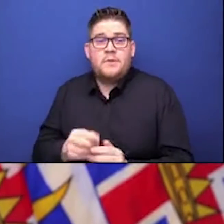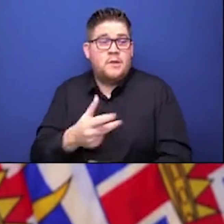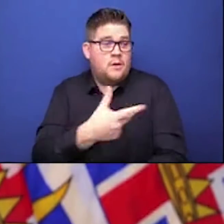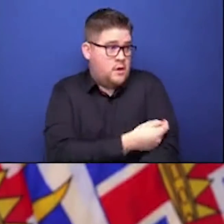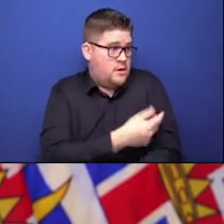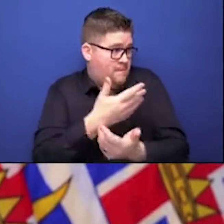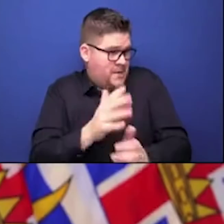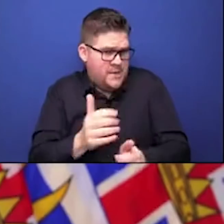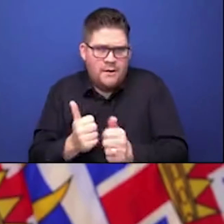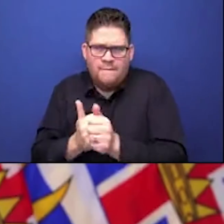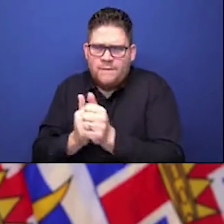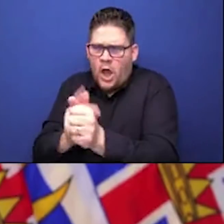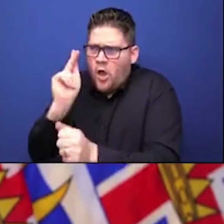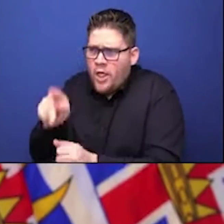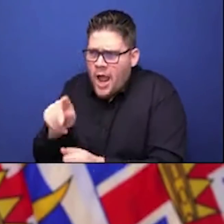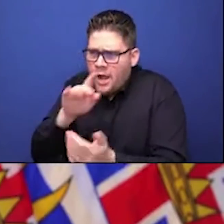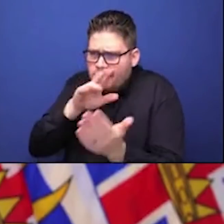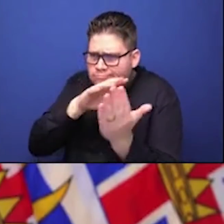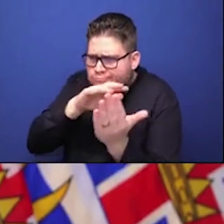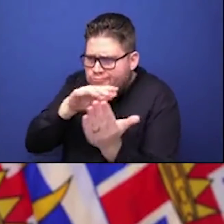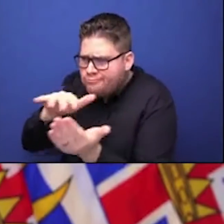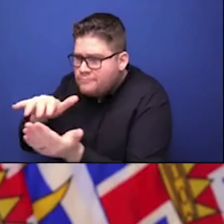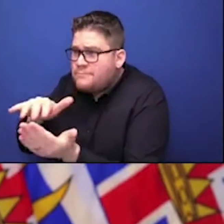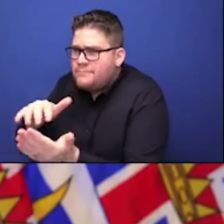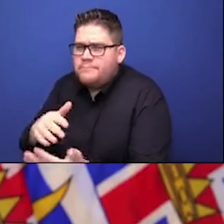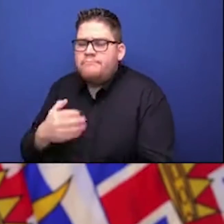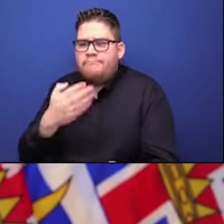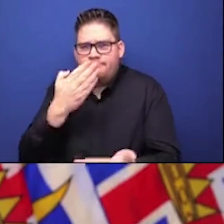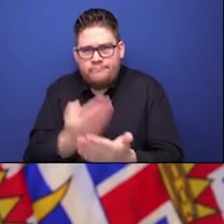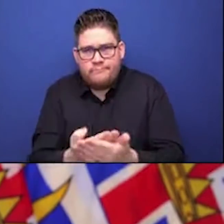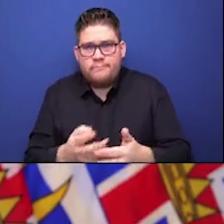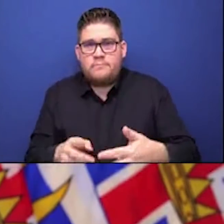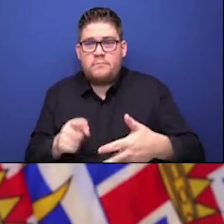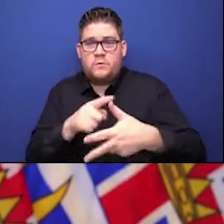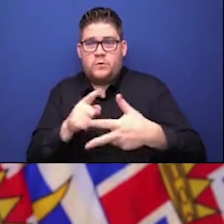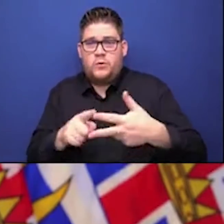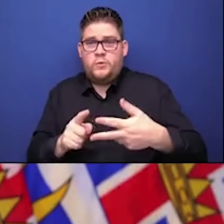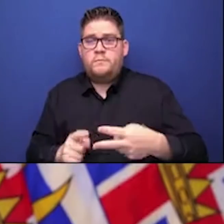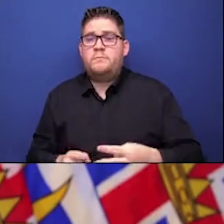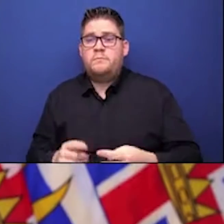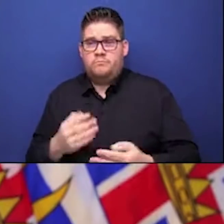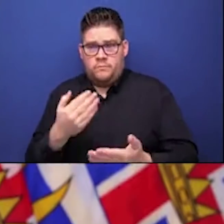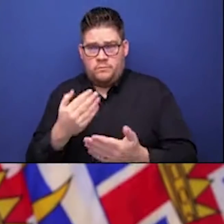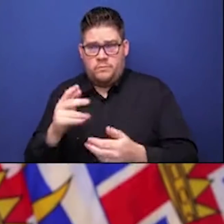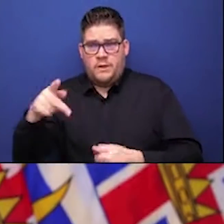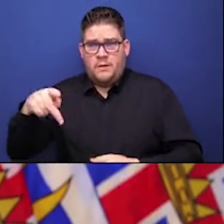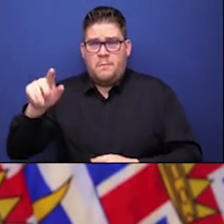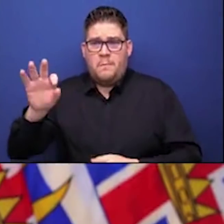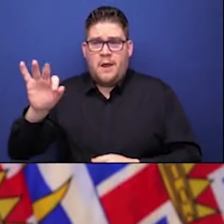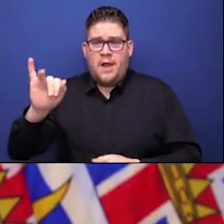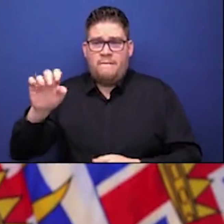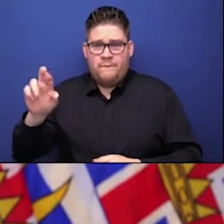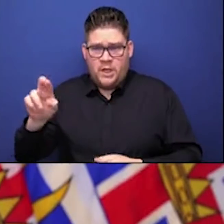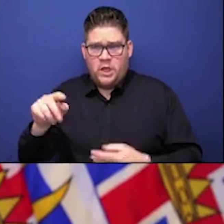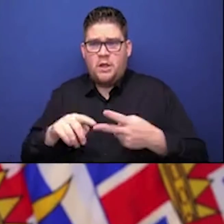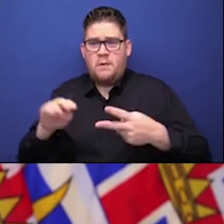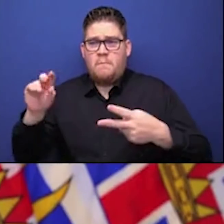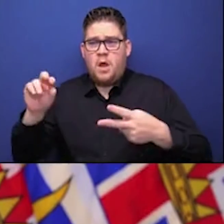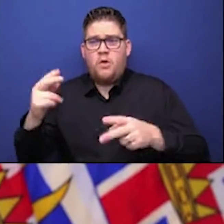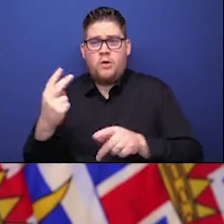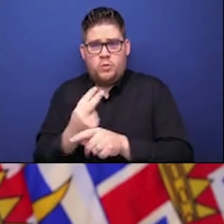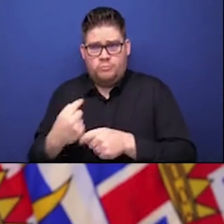are safe and they provide a very high level of real-world protection with the initial dose.